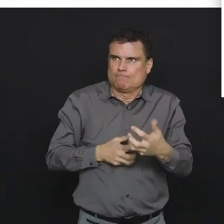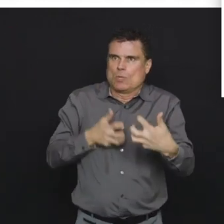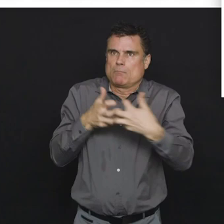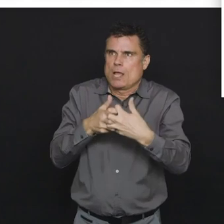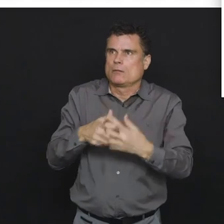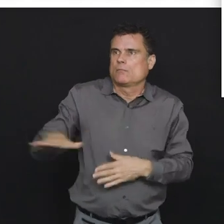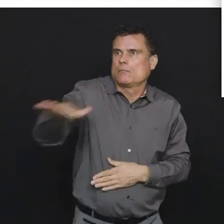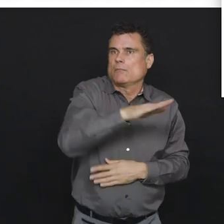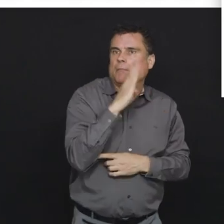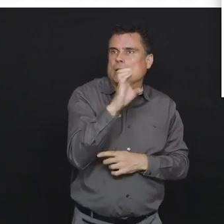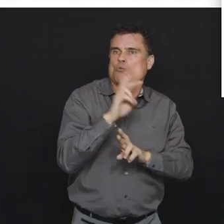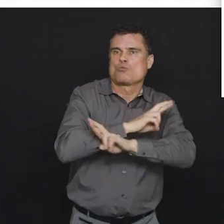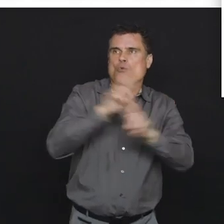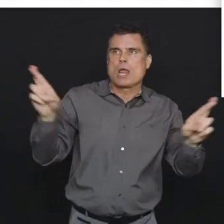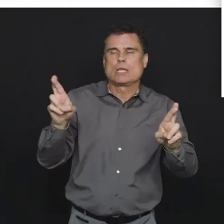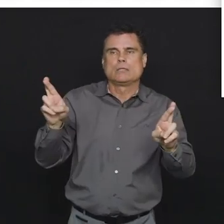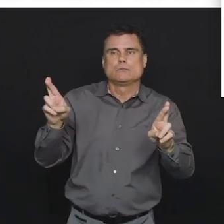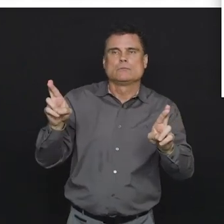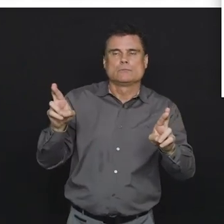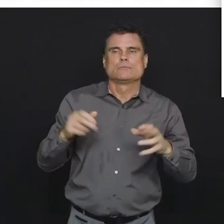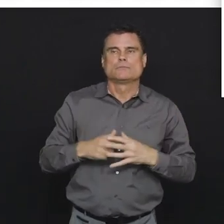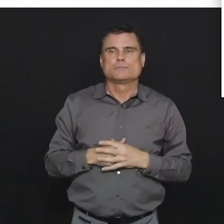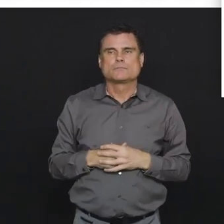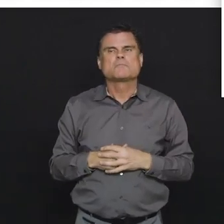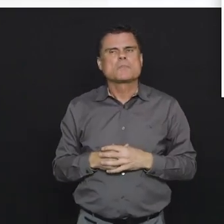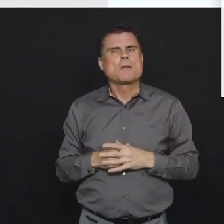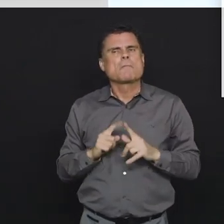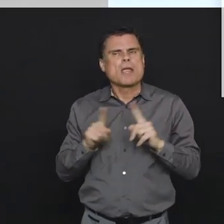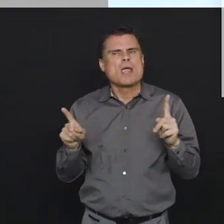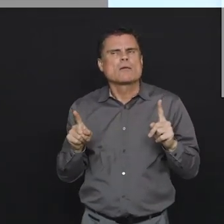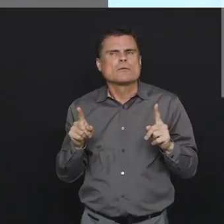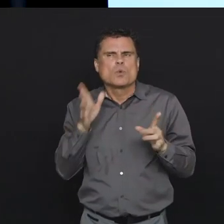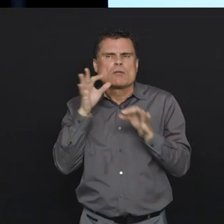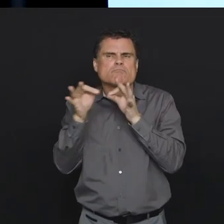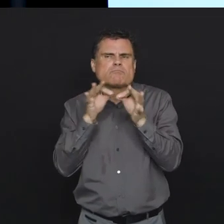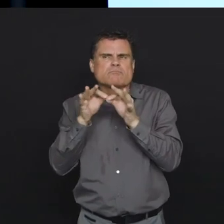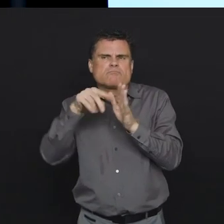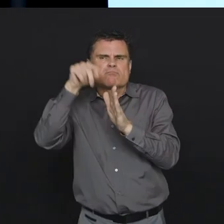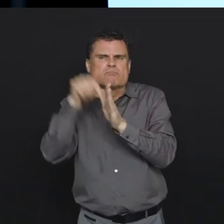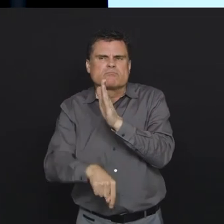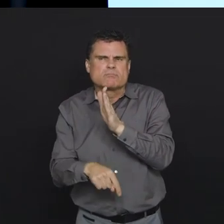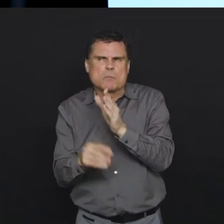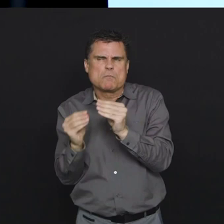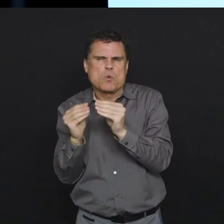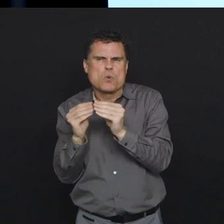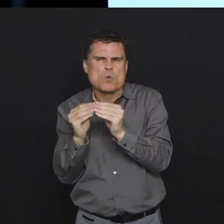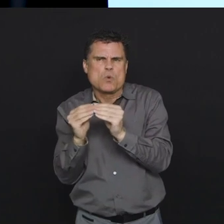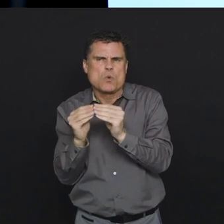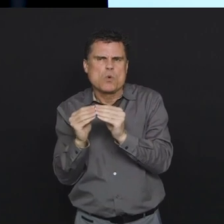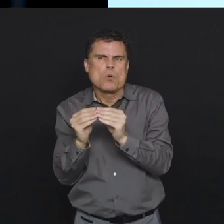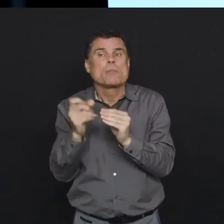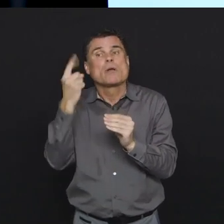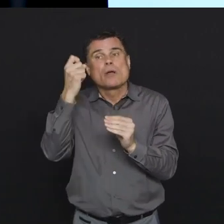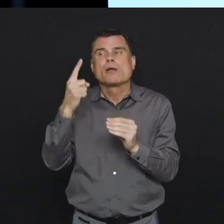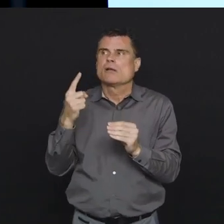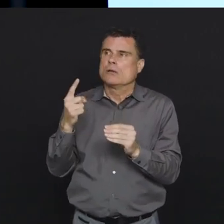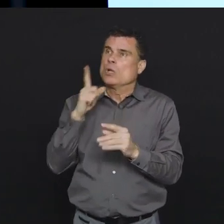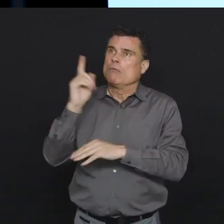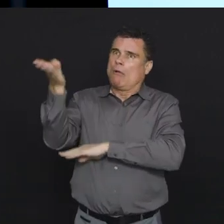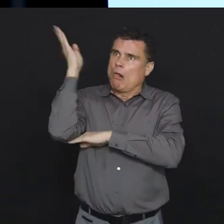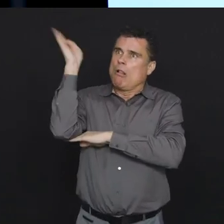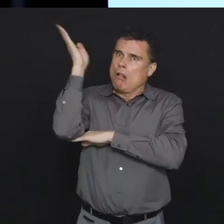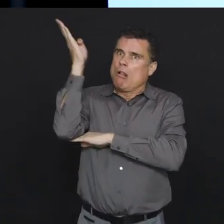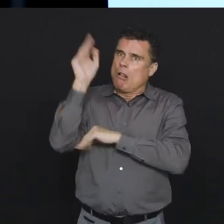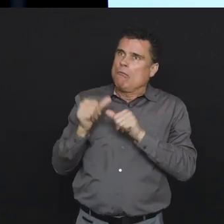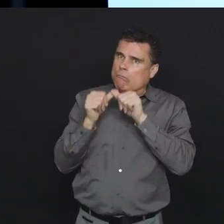bed demand and implement increased transportation of patients with, sites. And again, the more detailed discussion of that can be